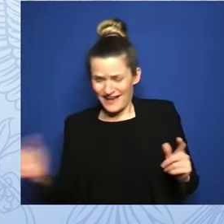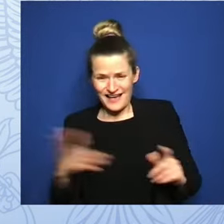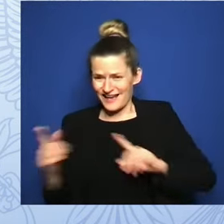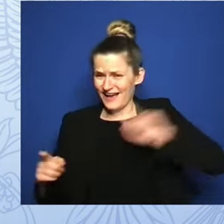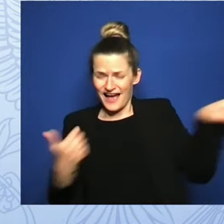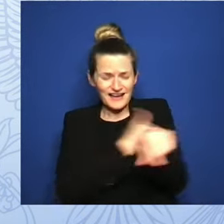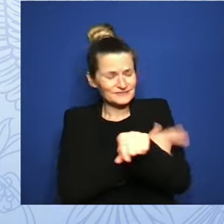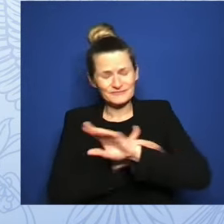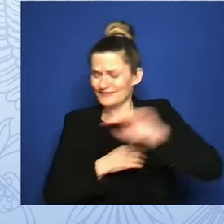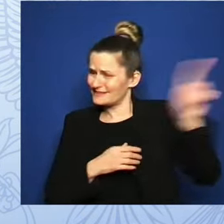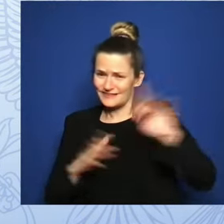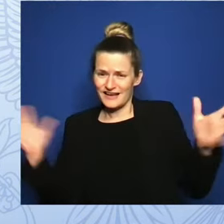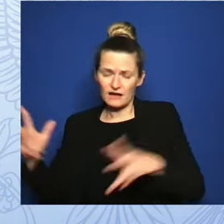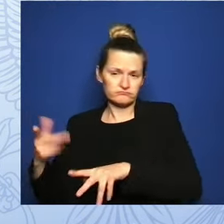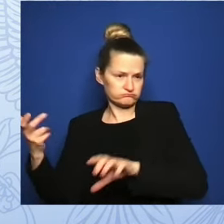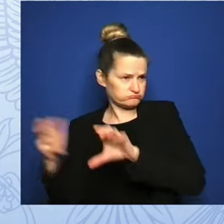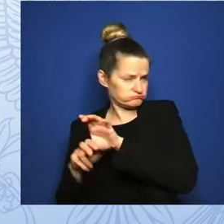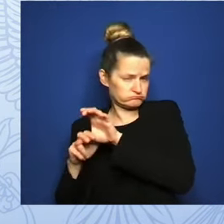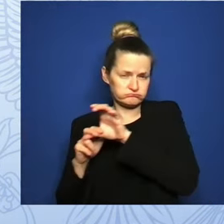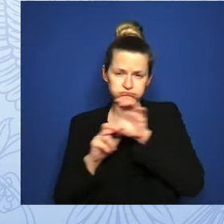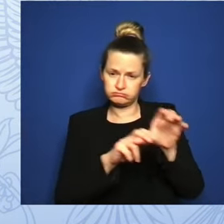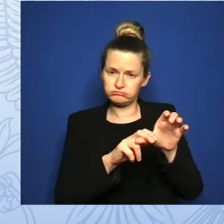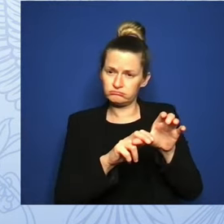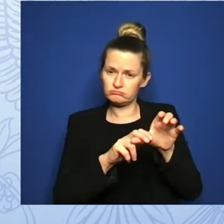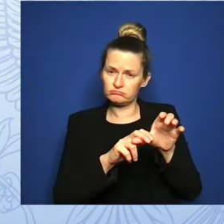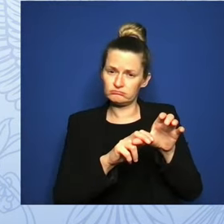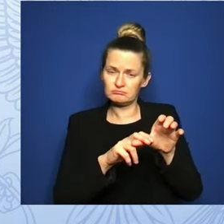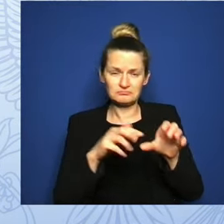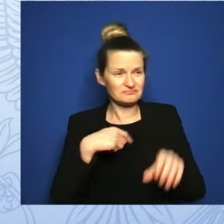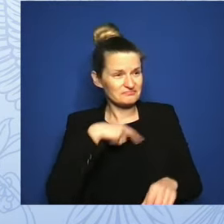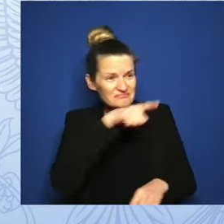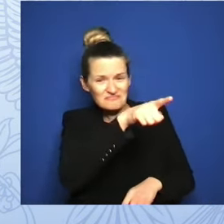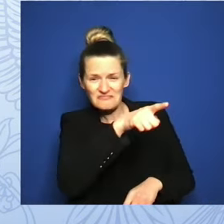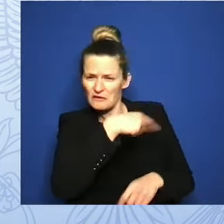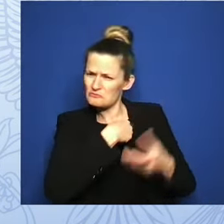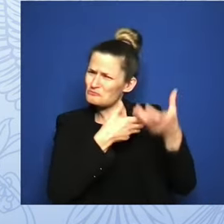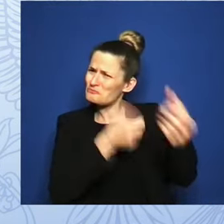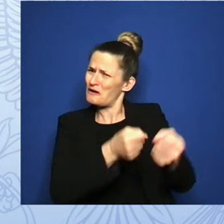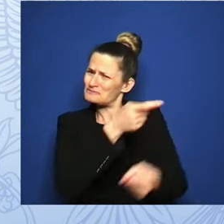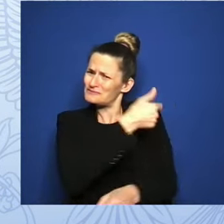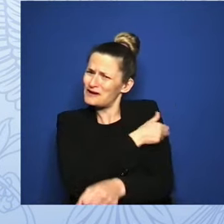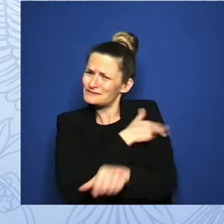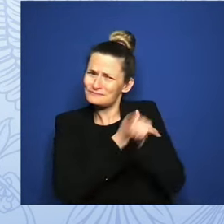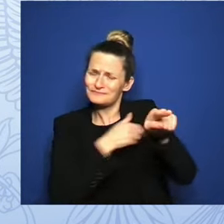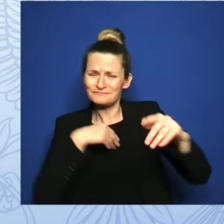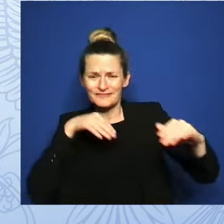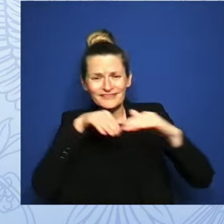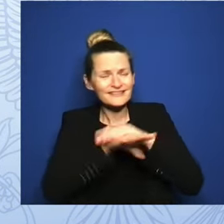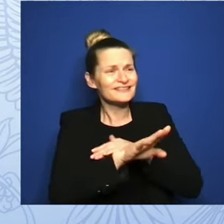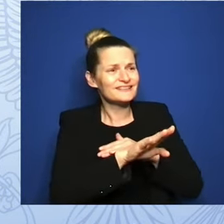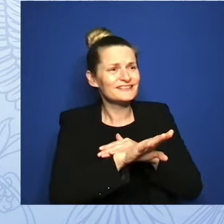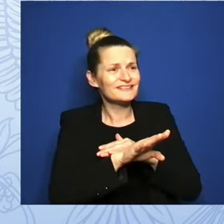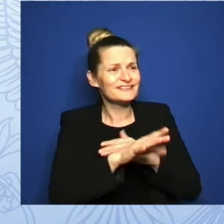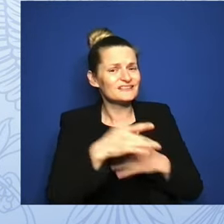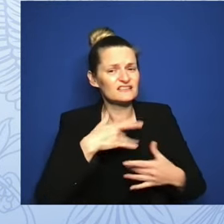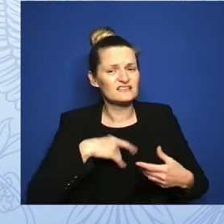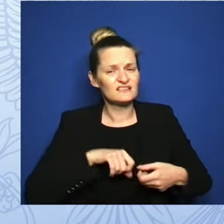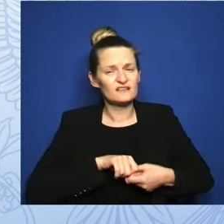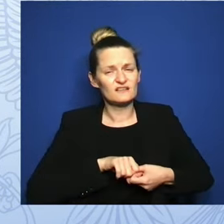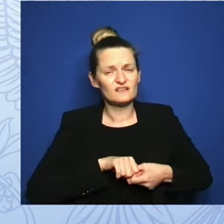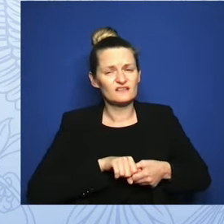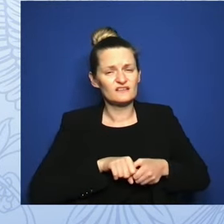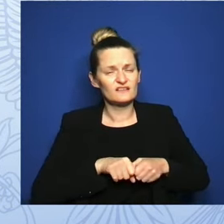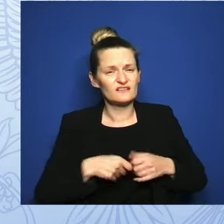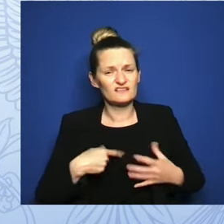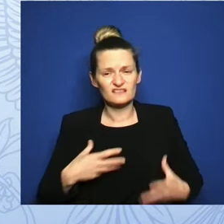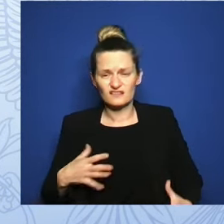come to trust. The diagnosis was devastatingly final. My membranes had ruptured, a rare condition known